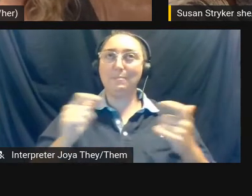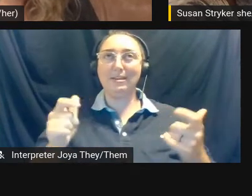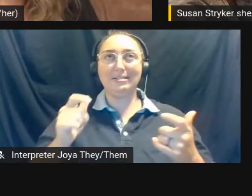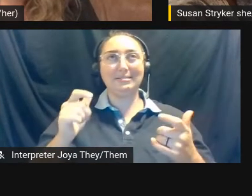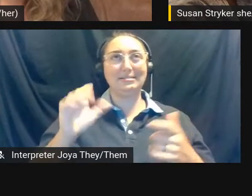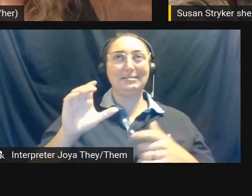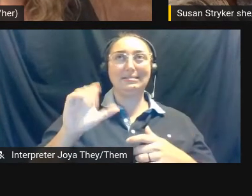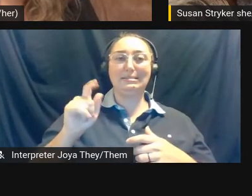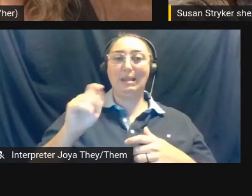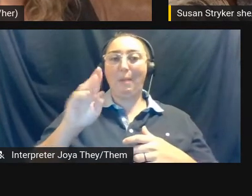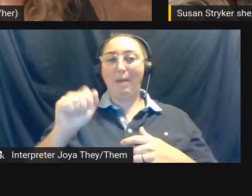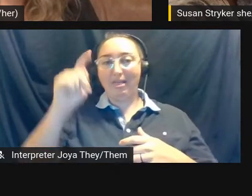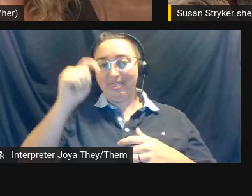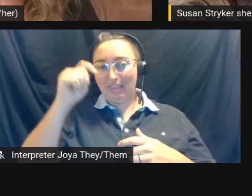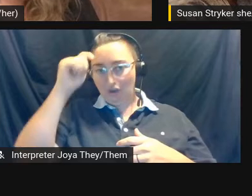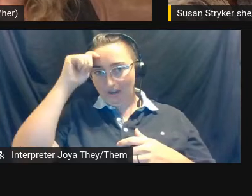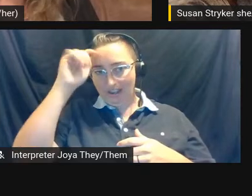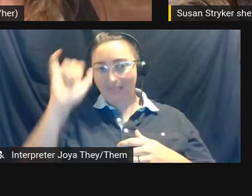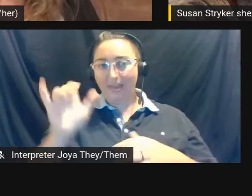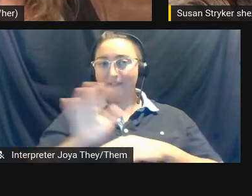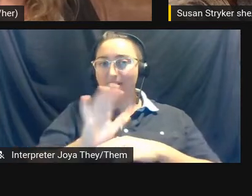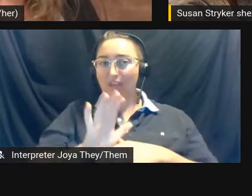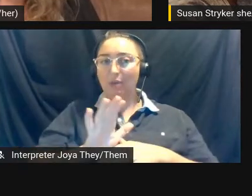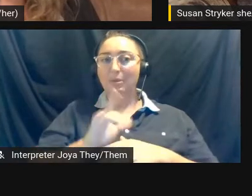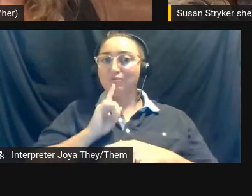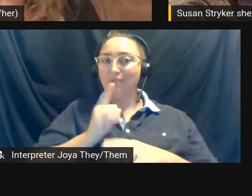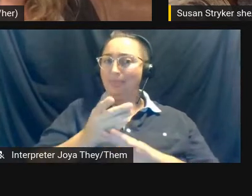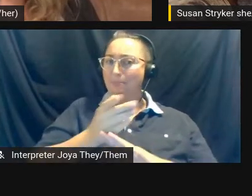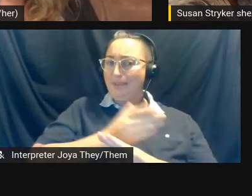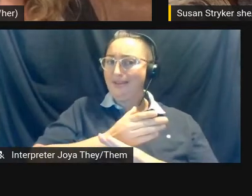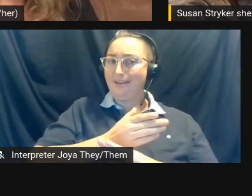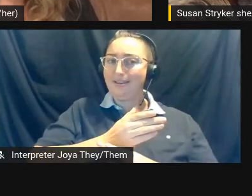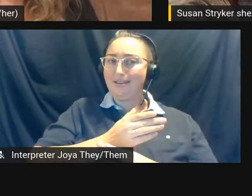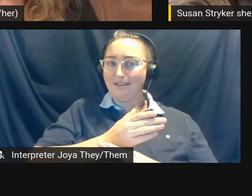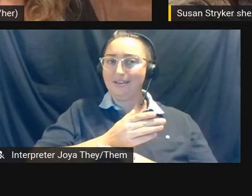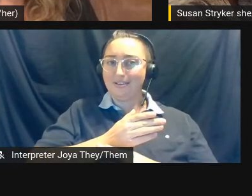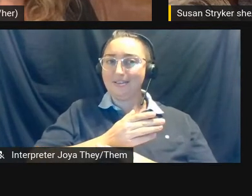stuff in that film is foregrounded at the very front.